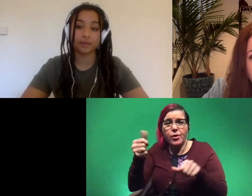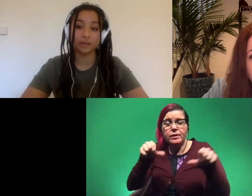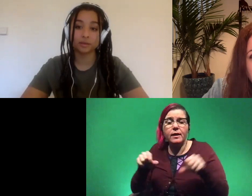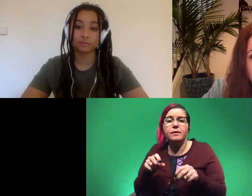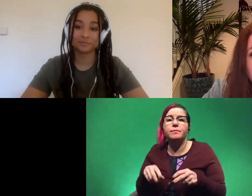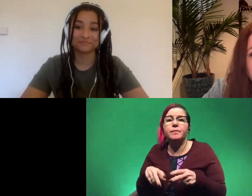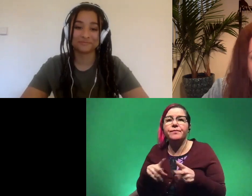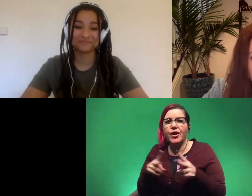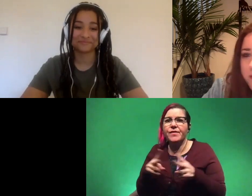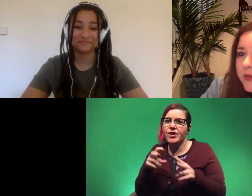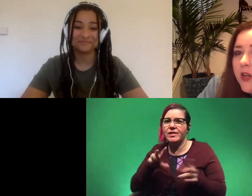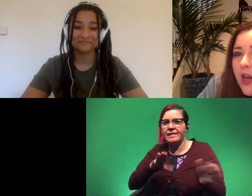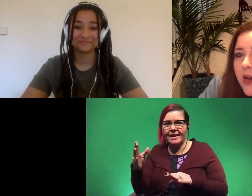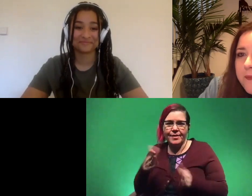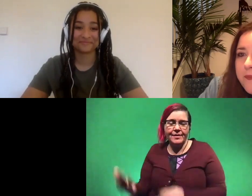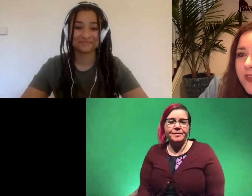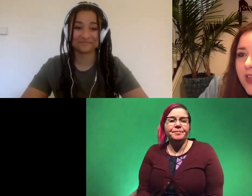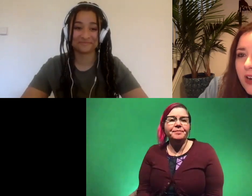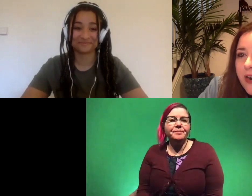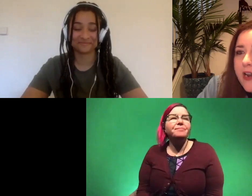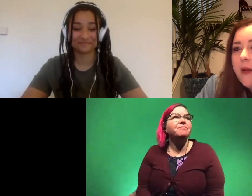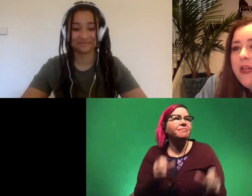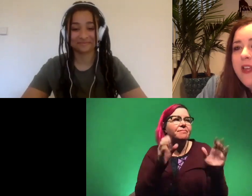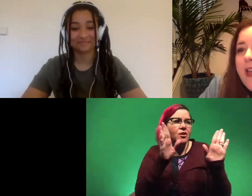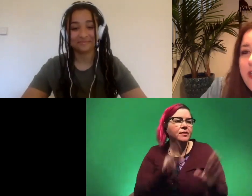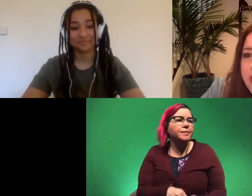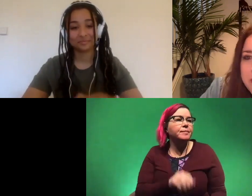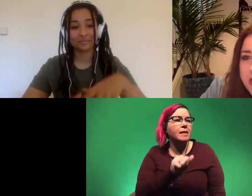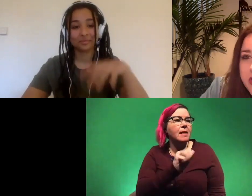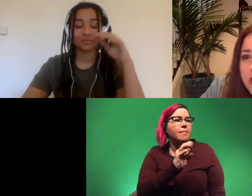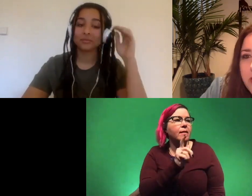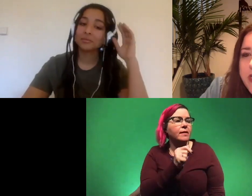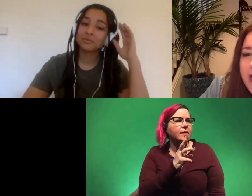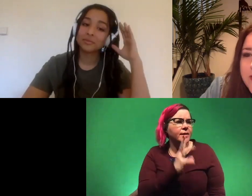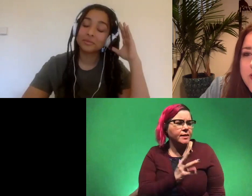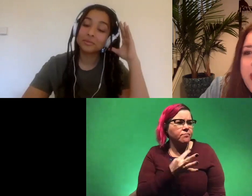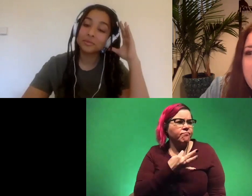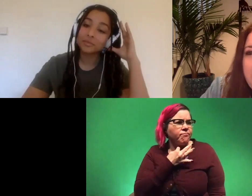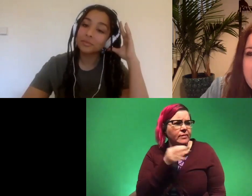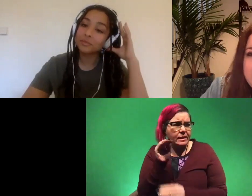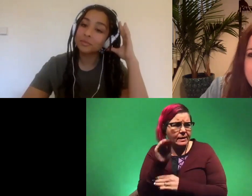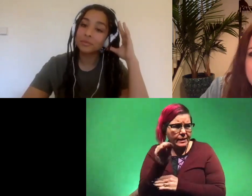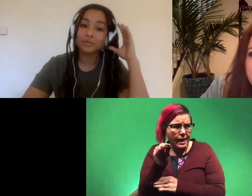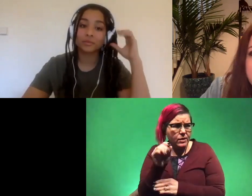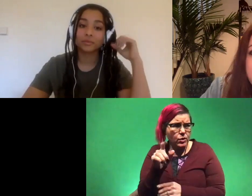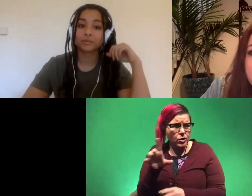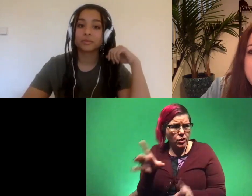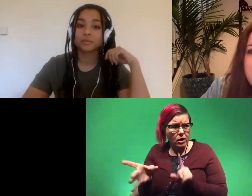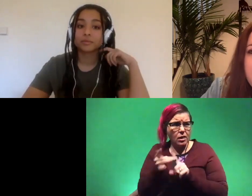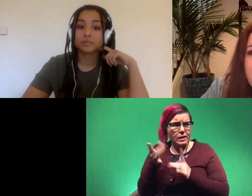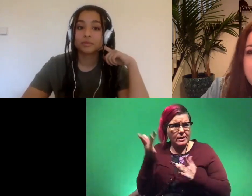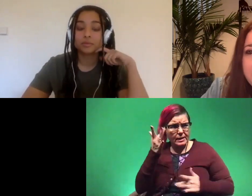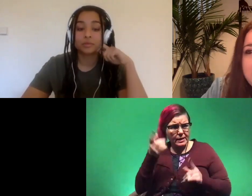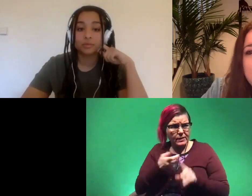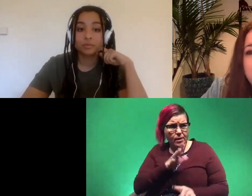dead things that's awesome um all right amelia age six would like to know could dinosaurs pick up any diseases from the foods